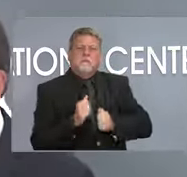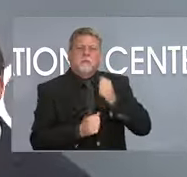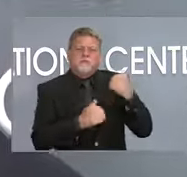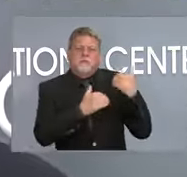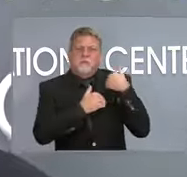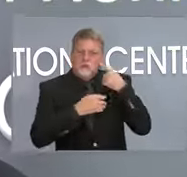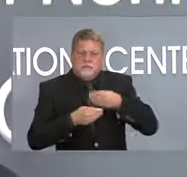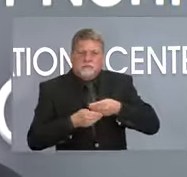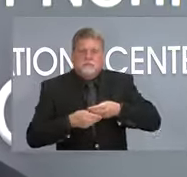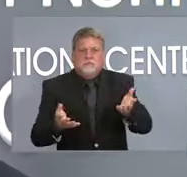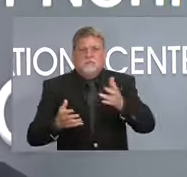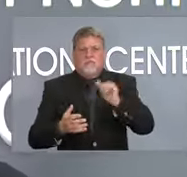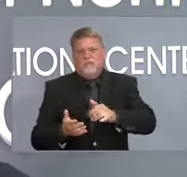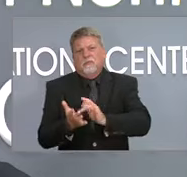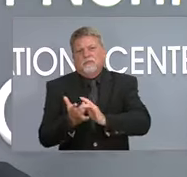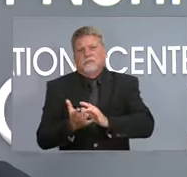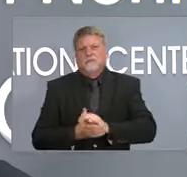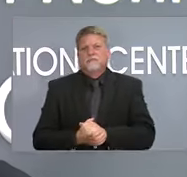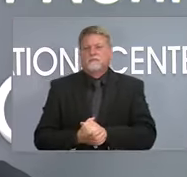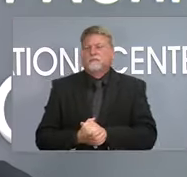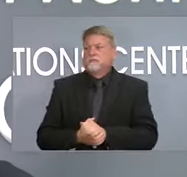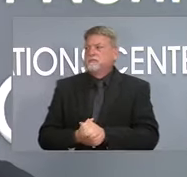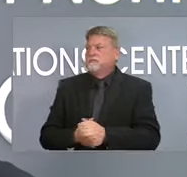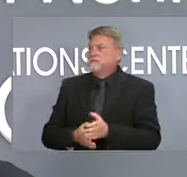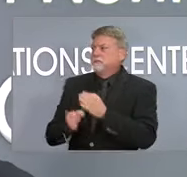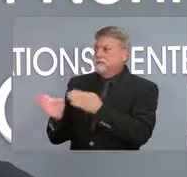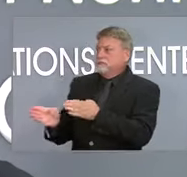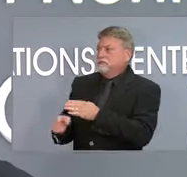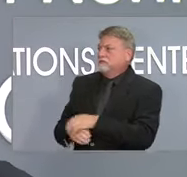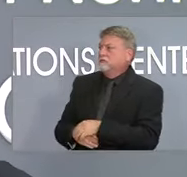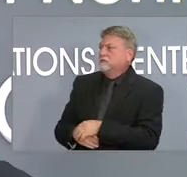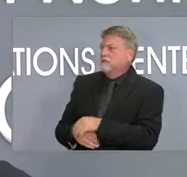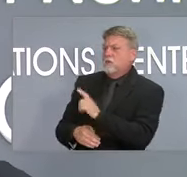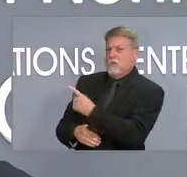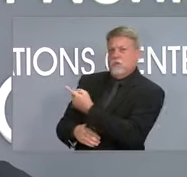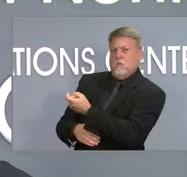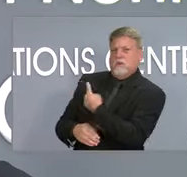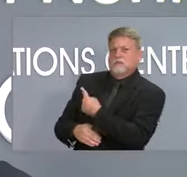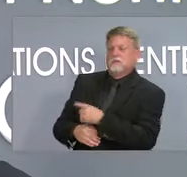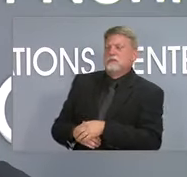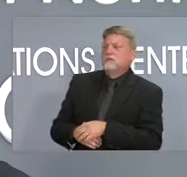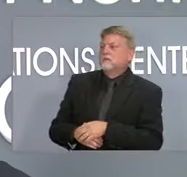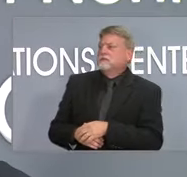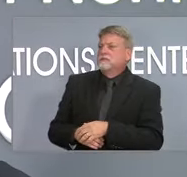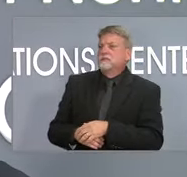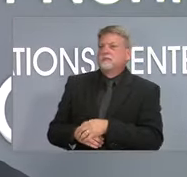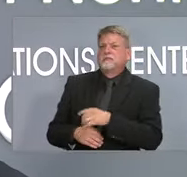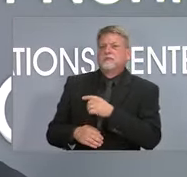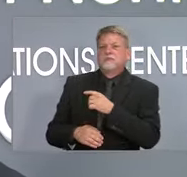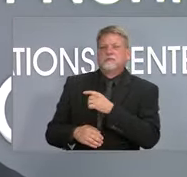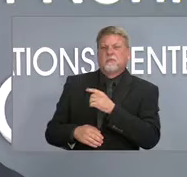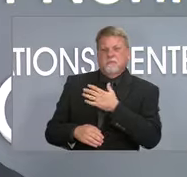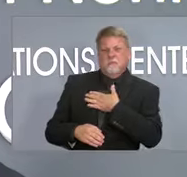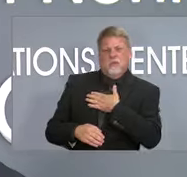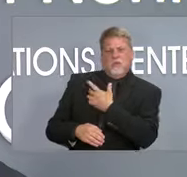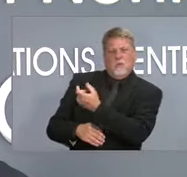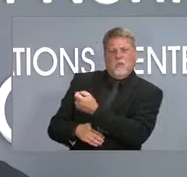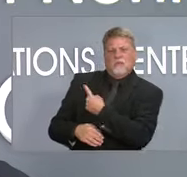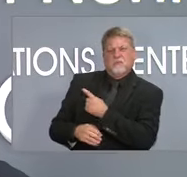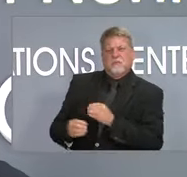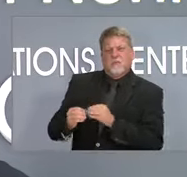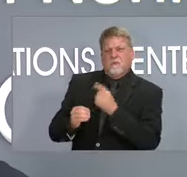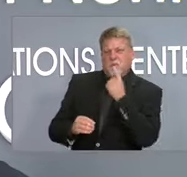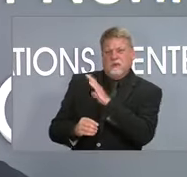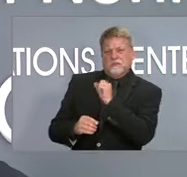Yes. Hi. AP Dillon, North State Journal. I have two questions, and these might actually be more in Secretary Cohen's wheelhouse. But